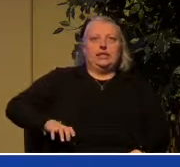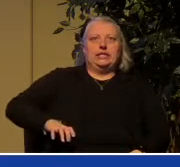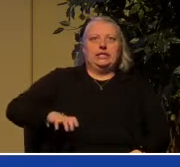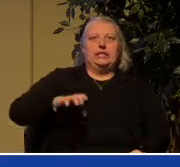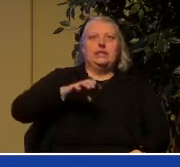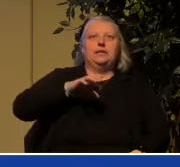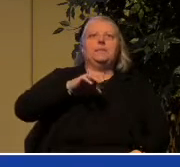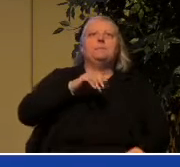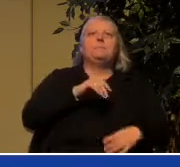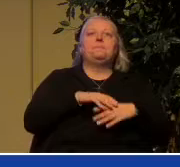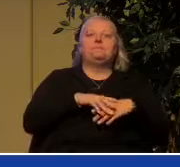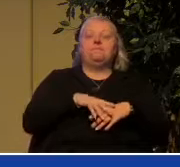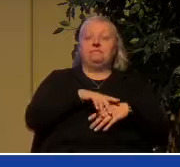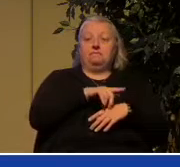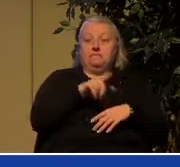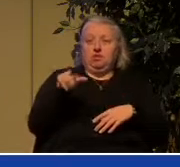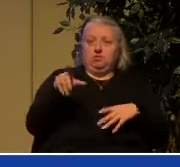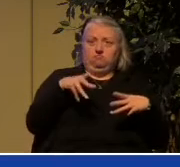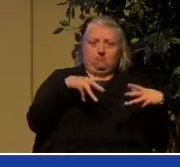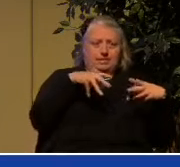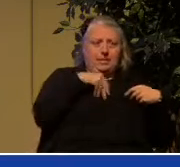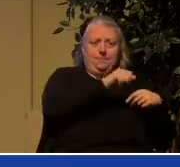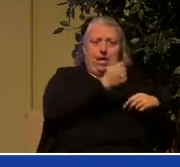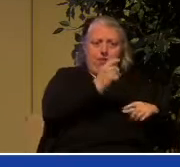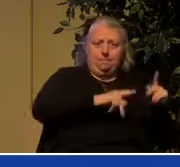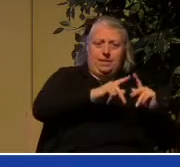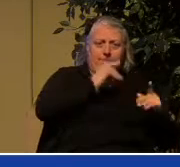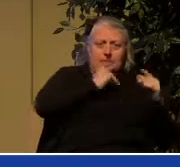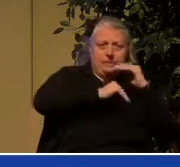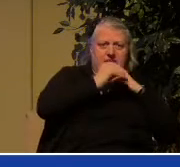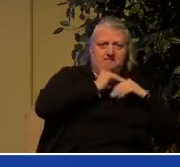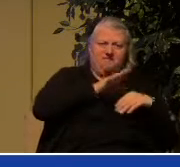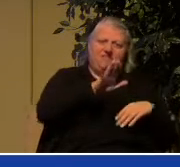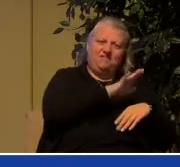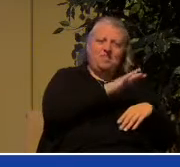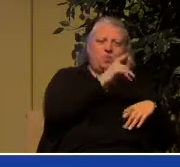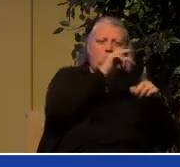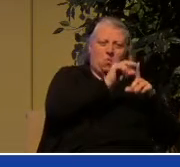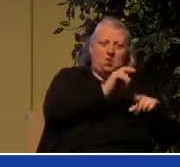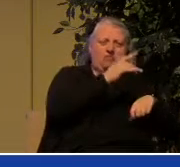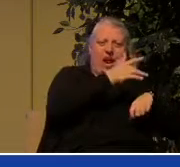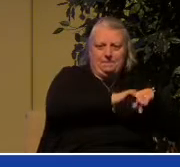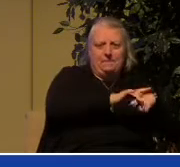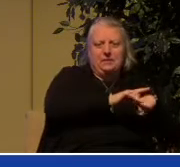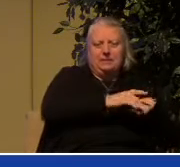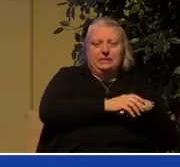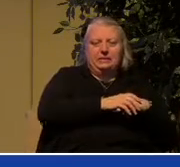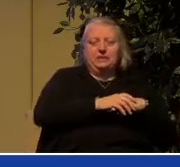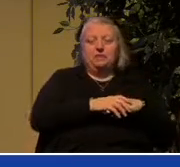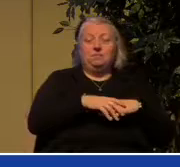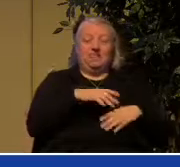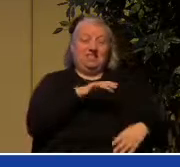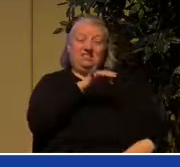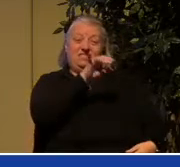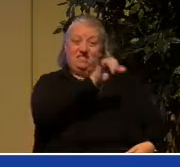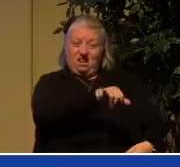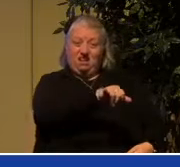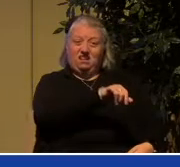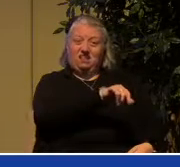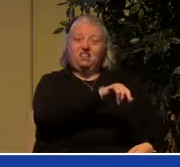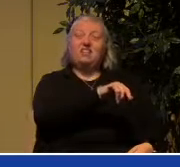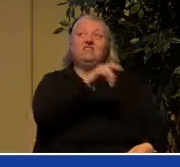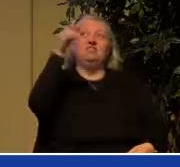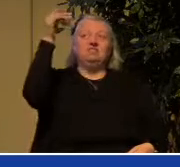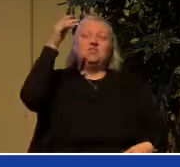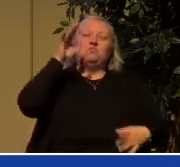let no one deceive you with empty words for because of such things God's wrath comes on those